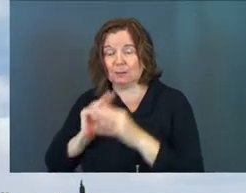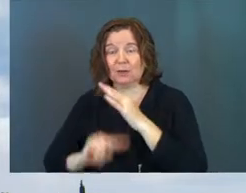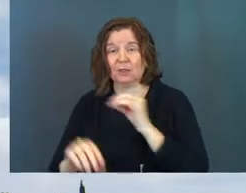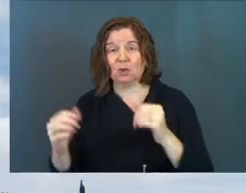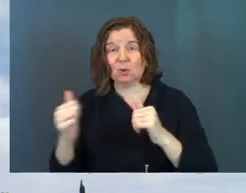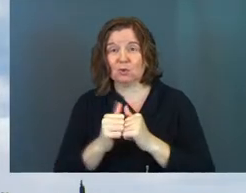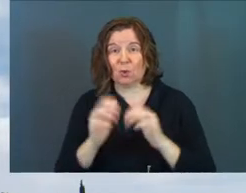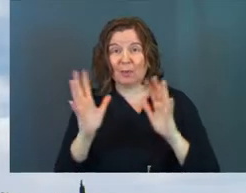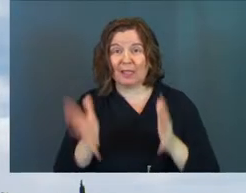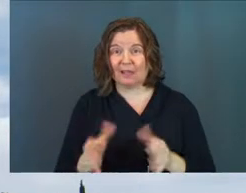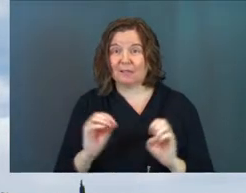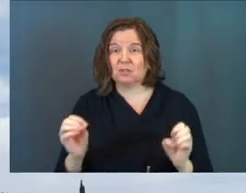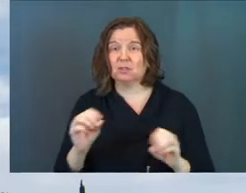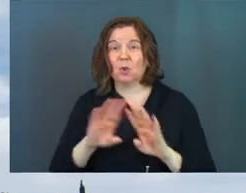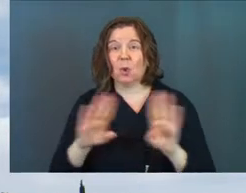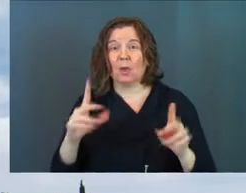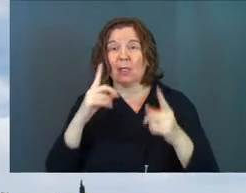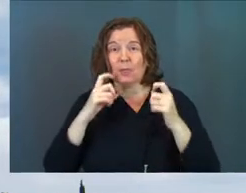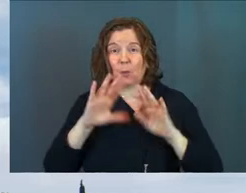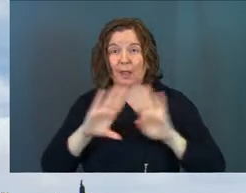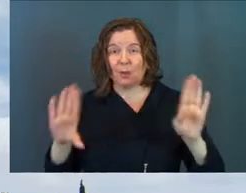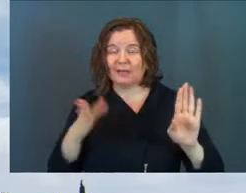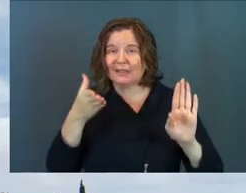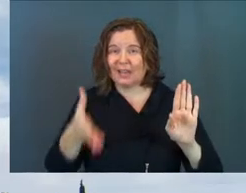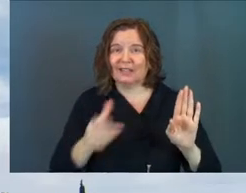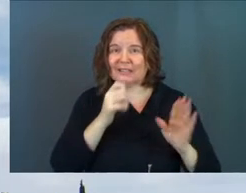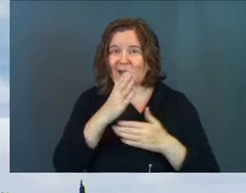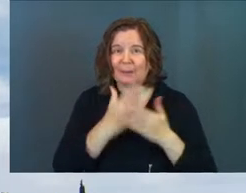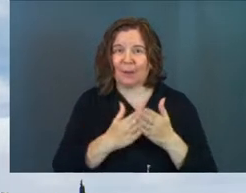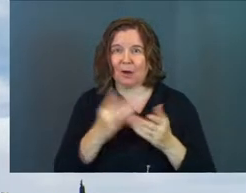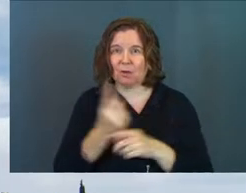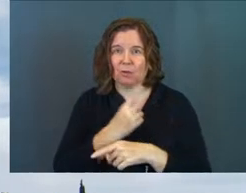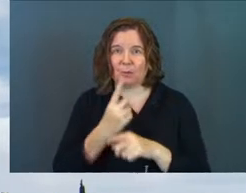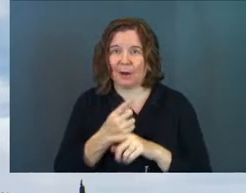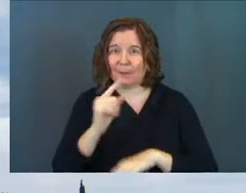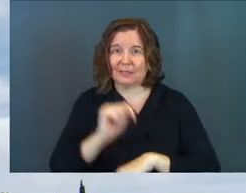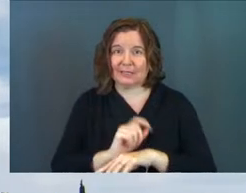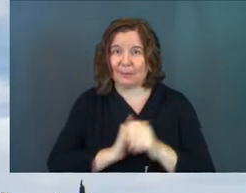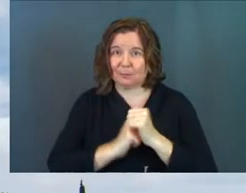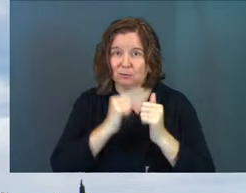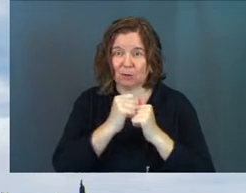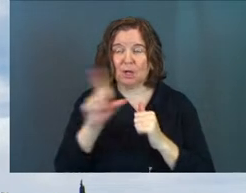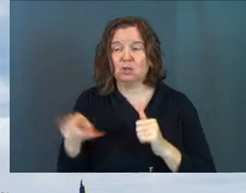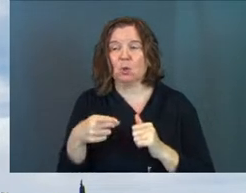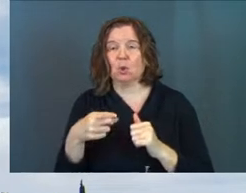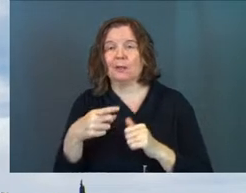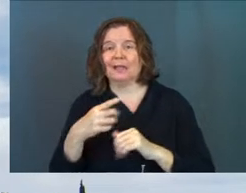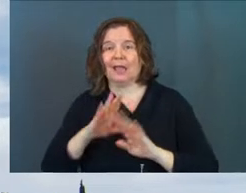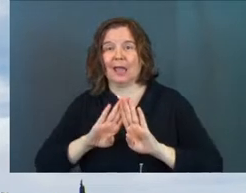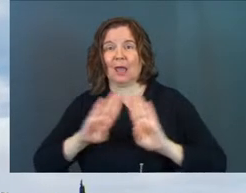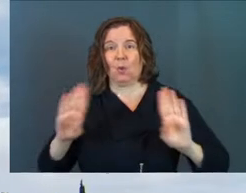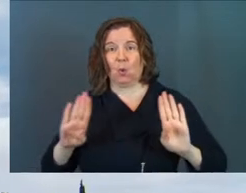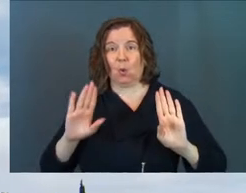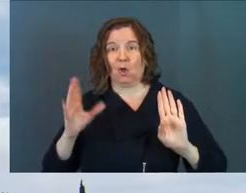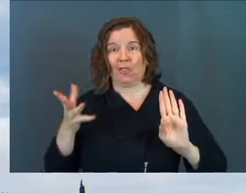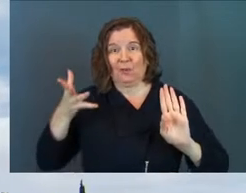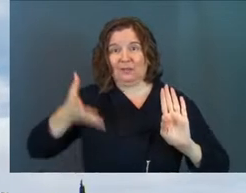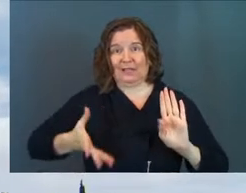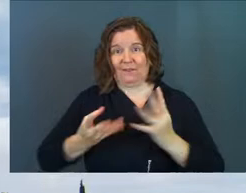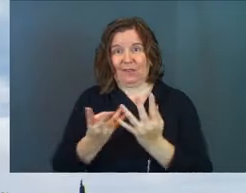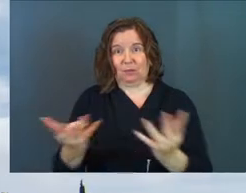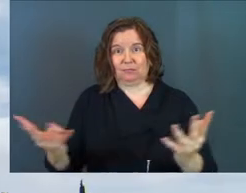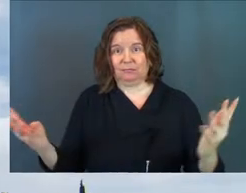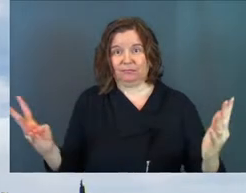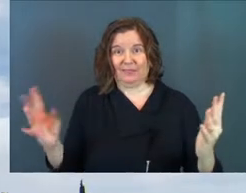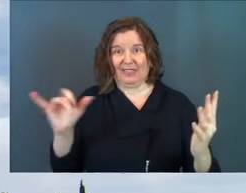wailing wall that is there today, it is not part of the proper temple structure. It is only a retaining wall that was around the